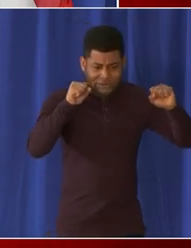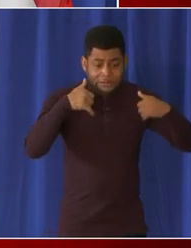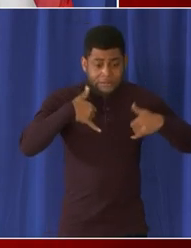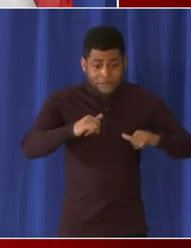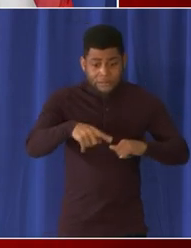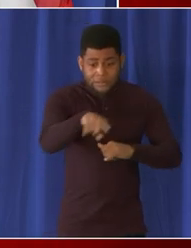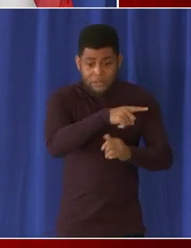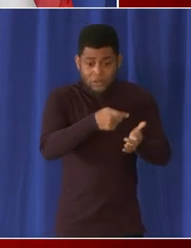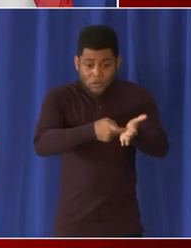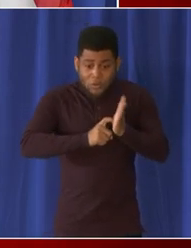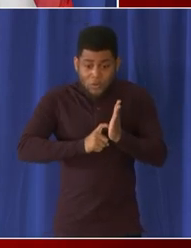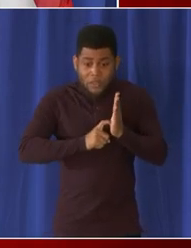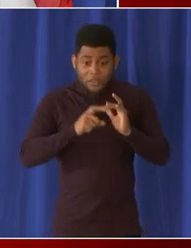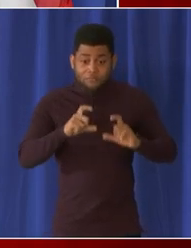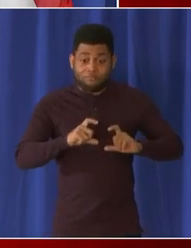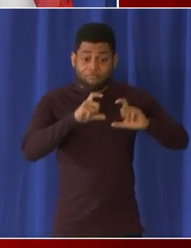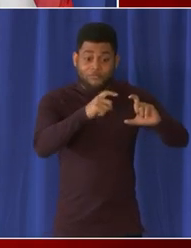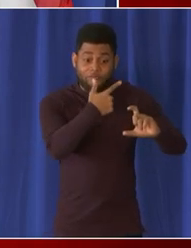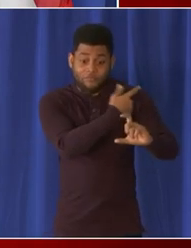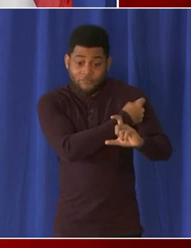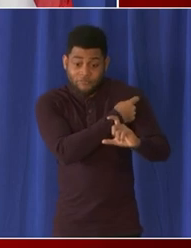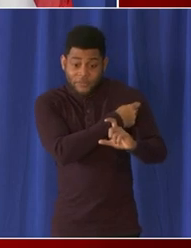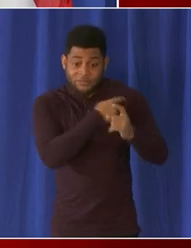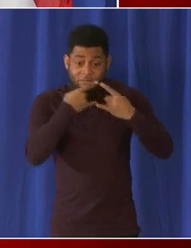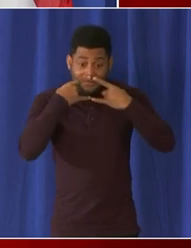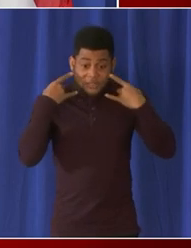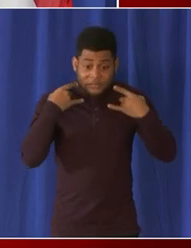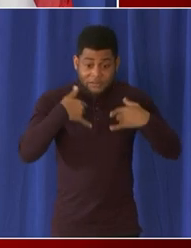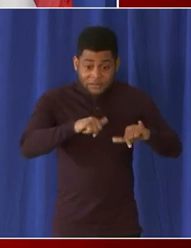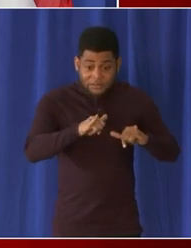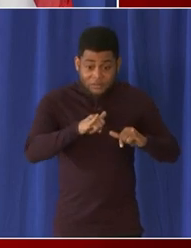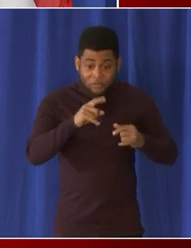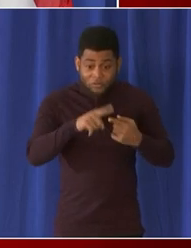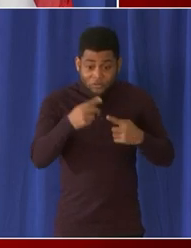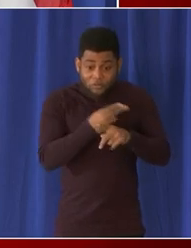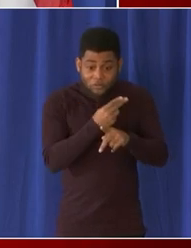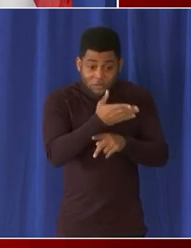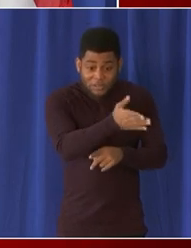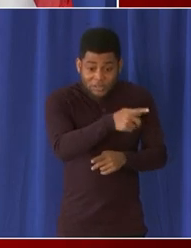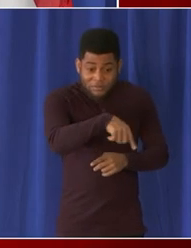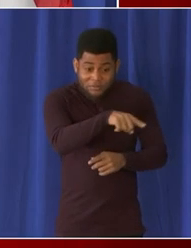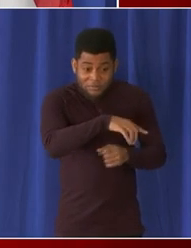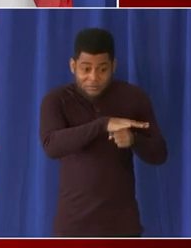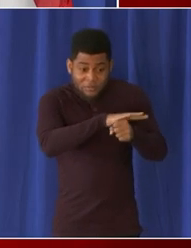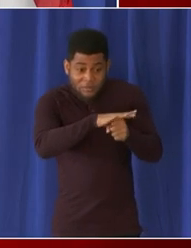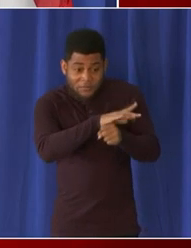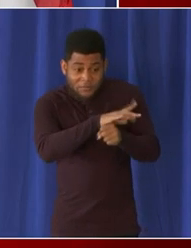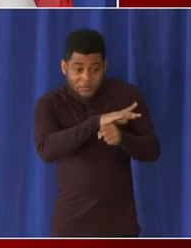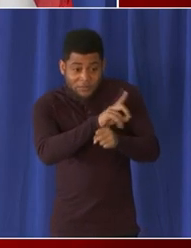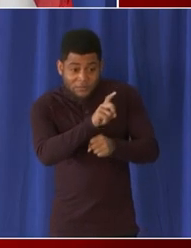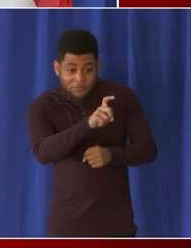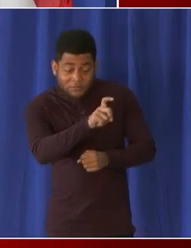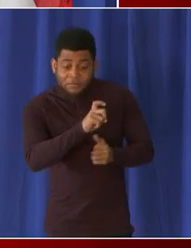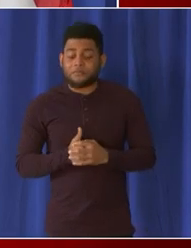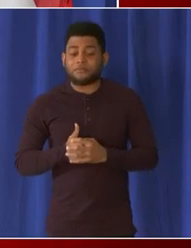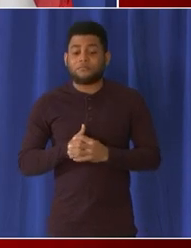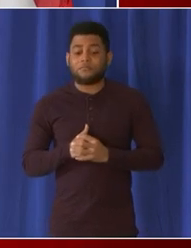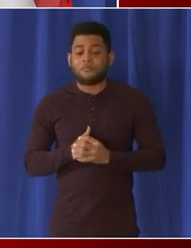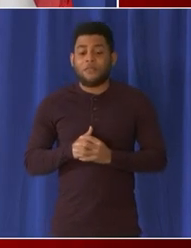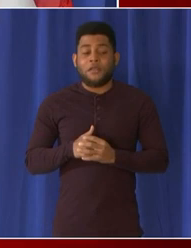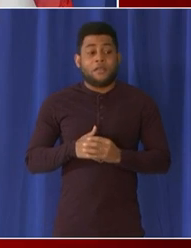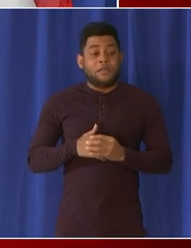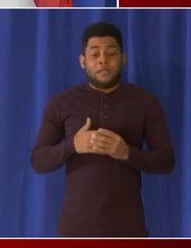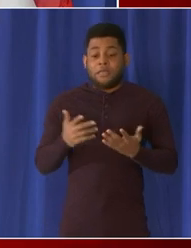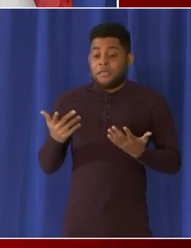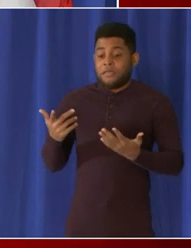vaccinated to use those gyms in those buildings um mark um can i ask uh john if you would follow up with mark